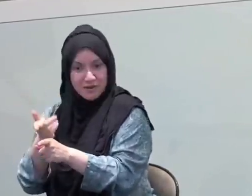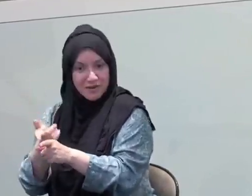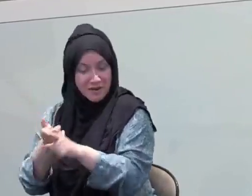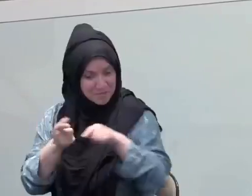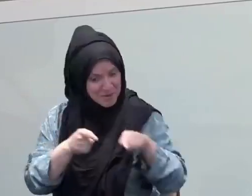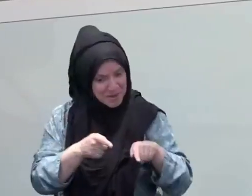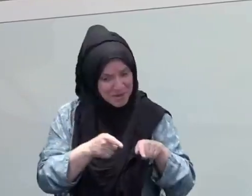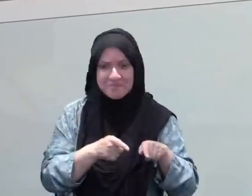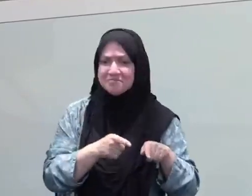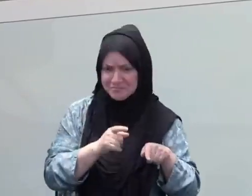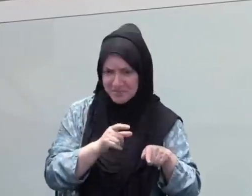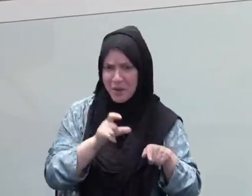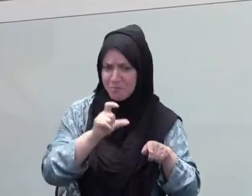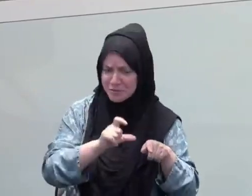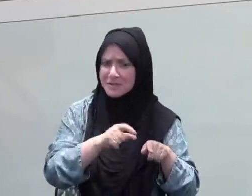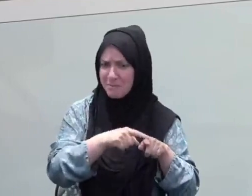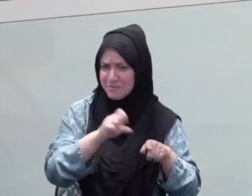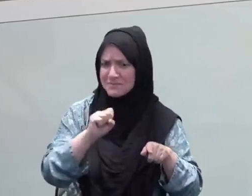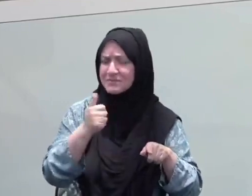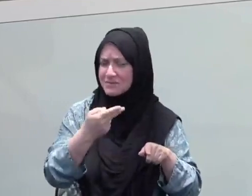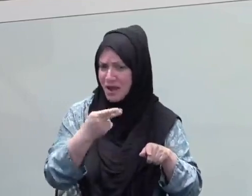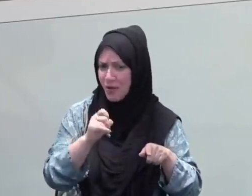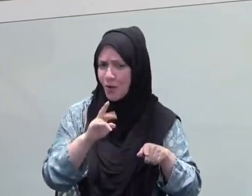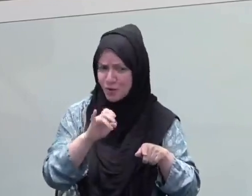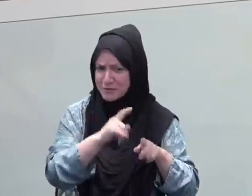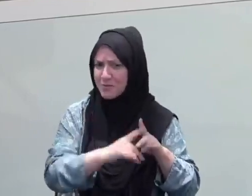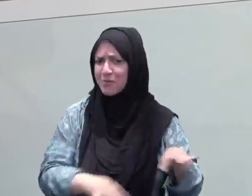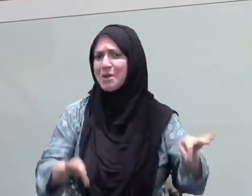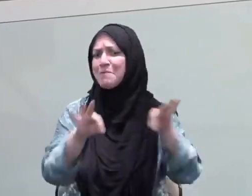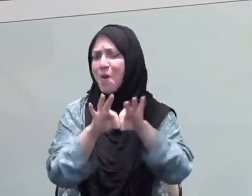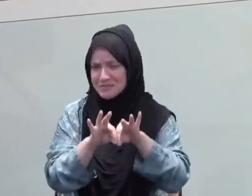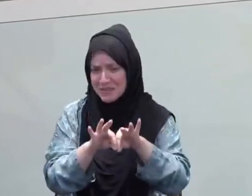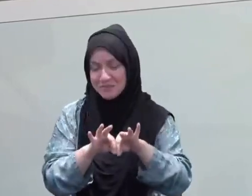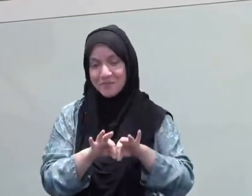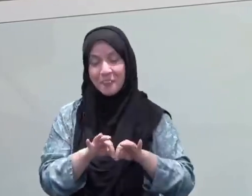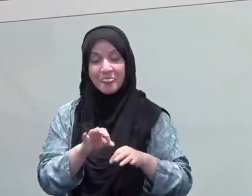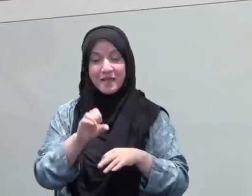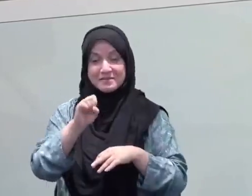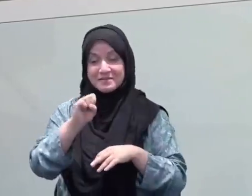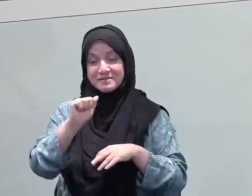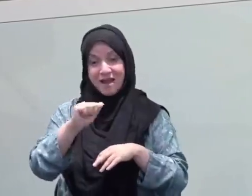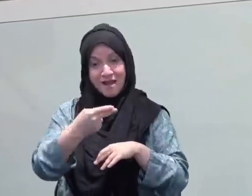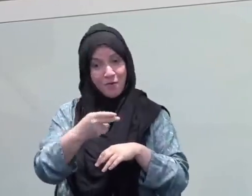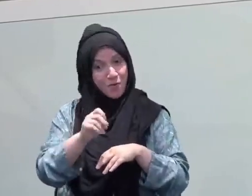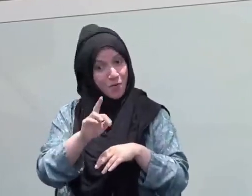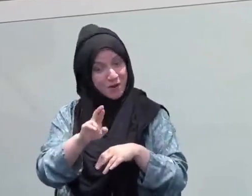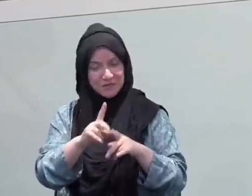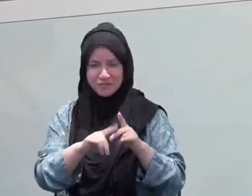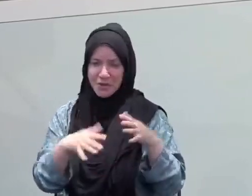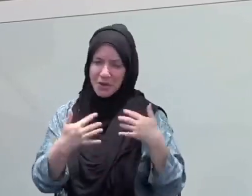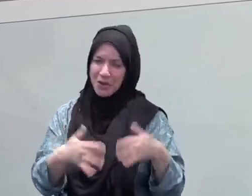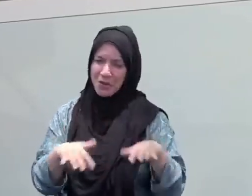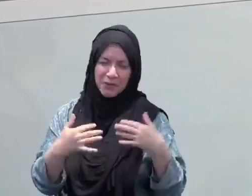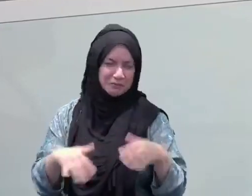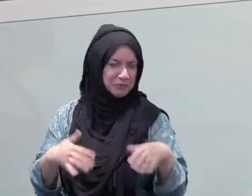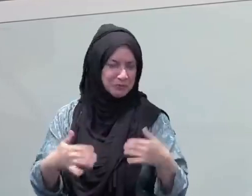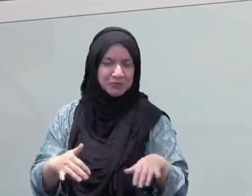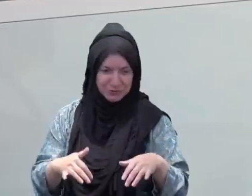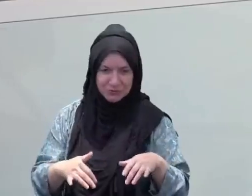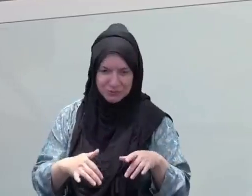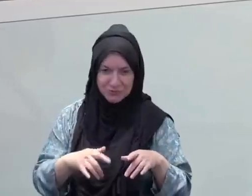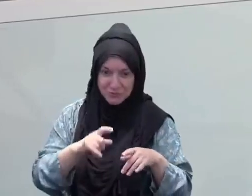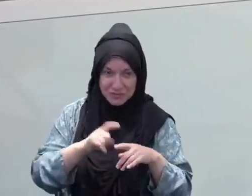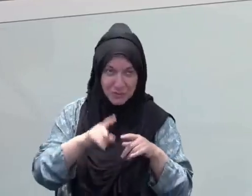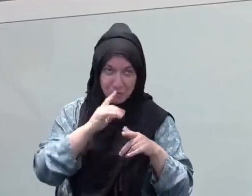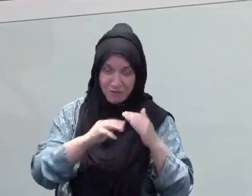But let's just say salty, heavy food. It kind of defeats the purpose. Okay? What would the Prophet Sallallahu Alaihi eat at